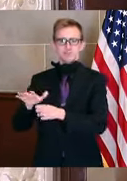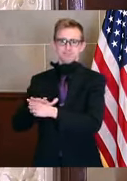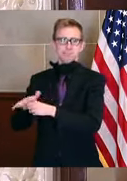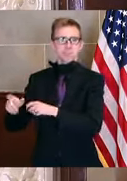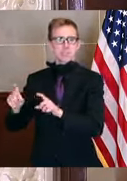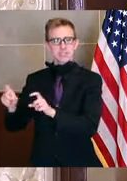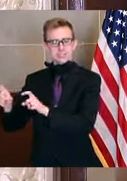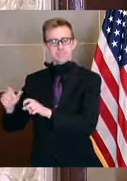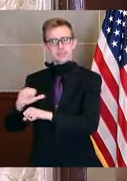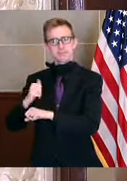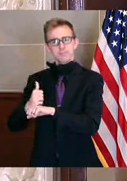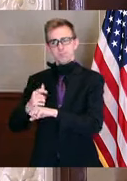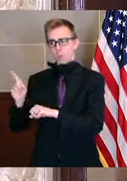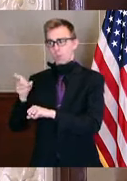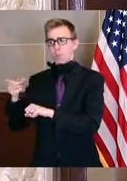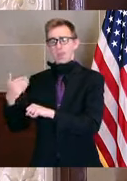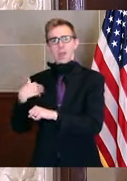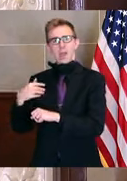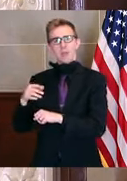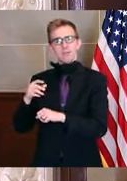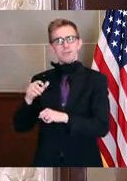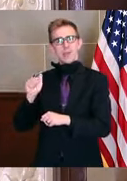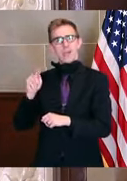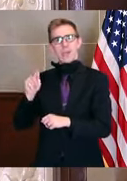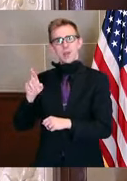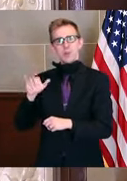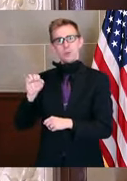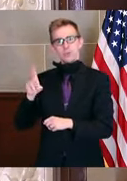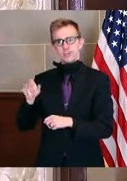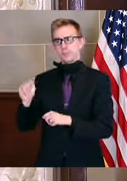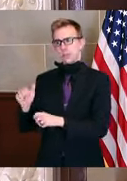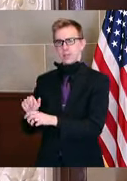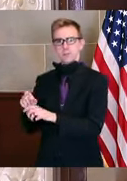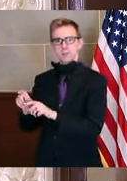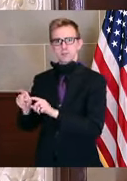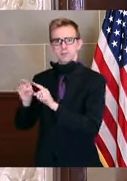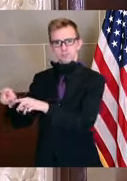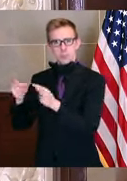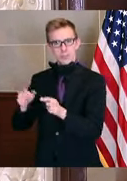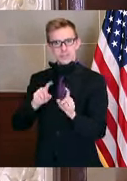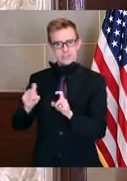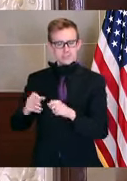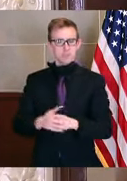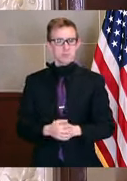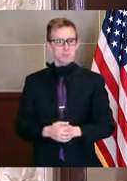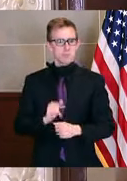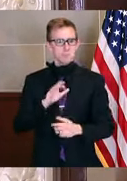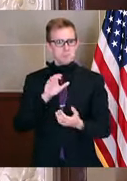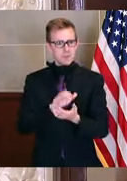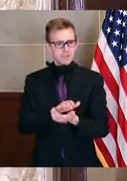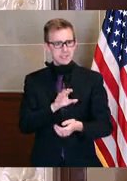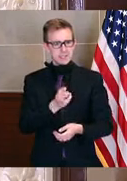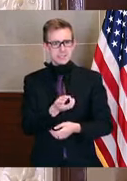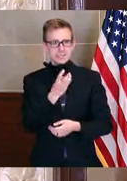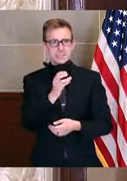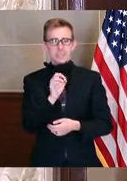established vulnerability. But to the governor's point, we have opened up, it's either six or eight